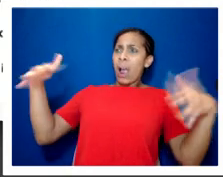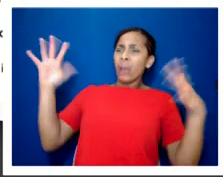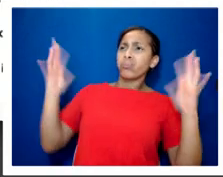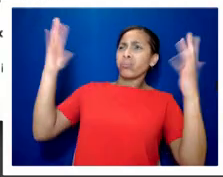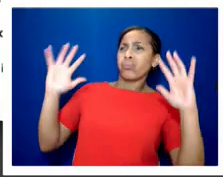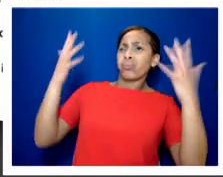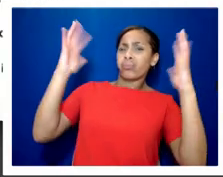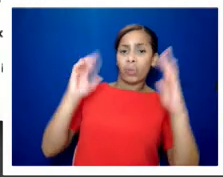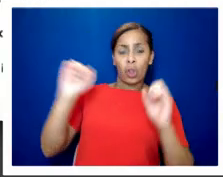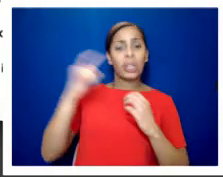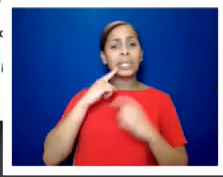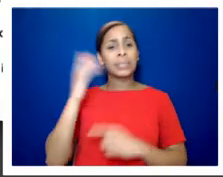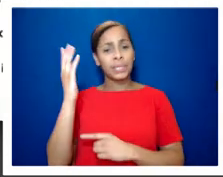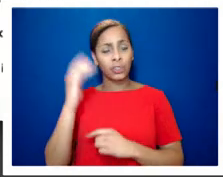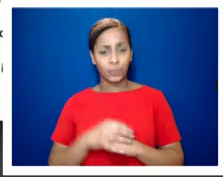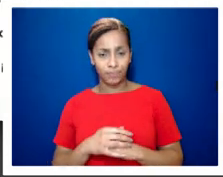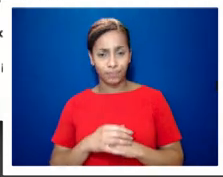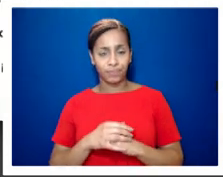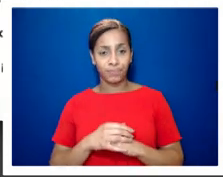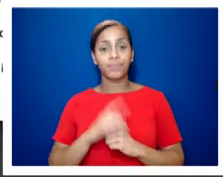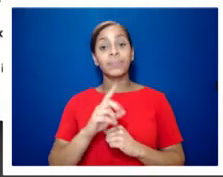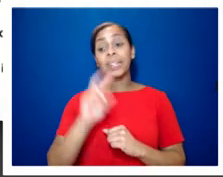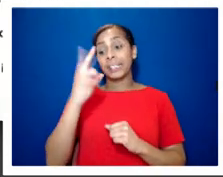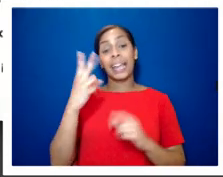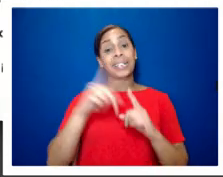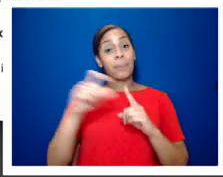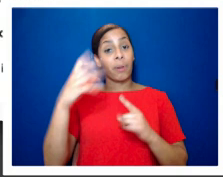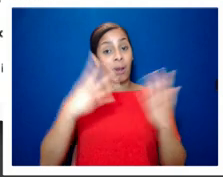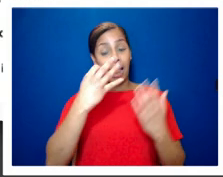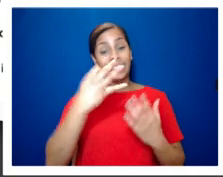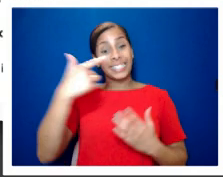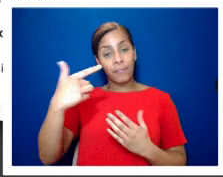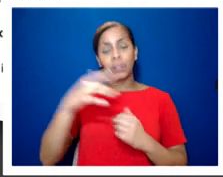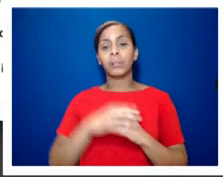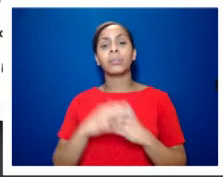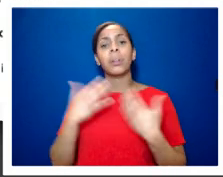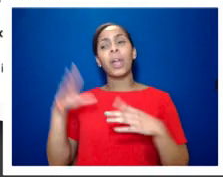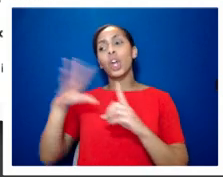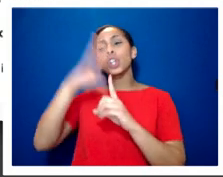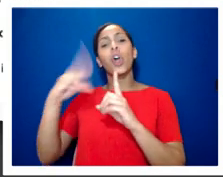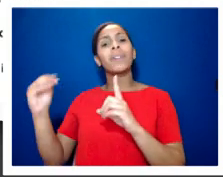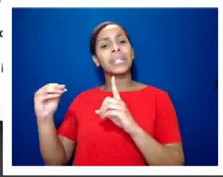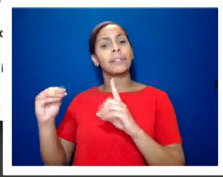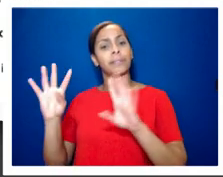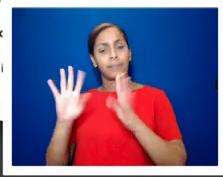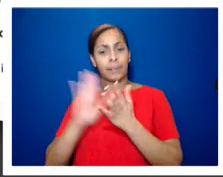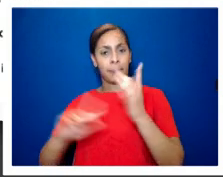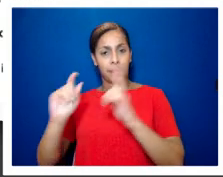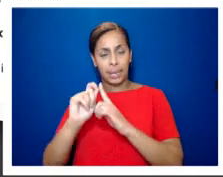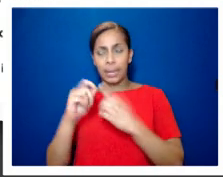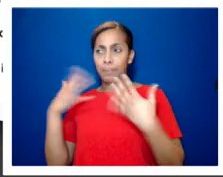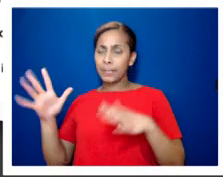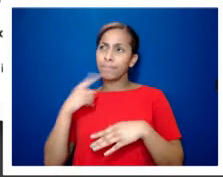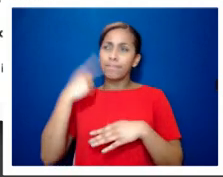so on 2nd december 1987 a conservative backbencher called david wilshire put forward an amendment to the local government act